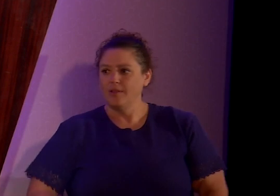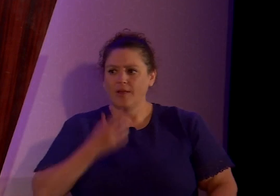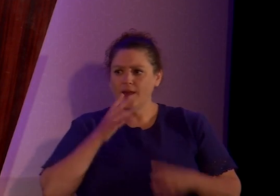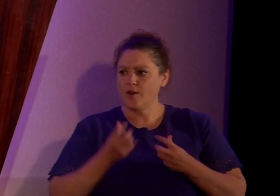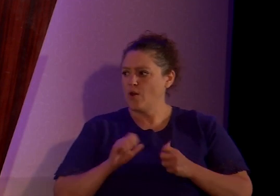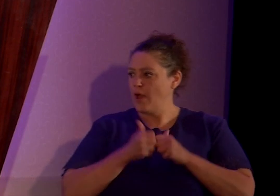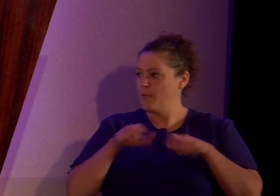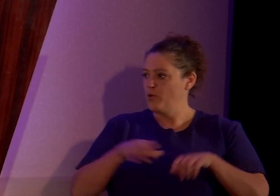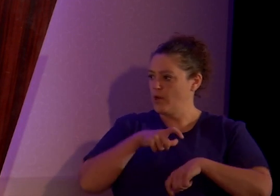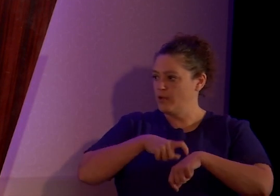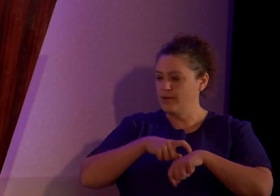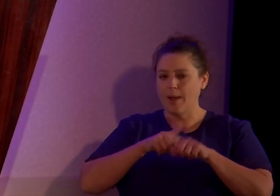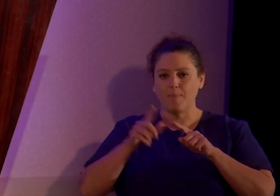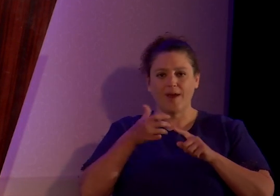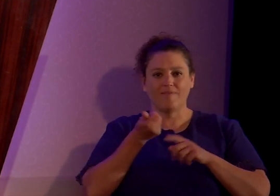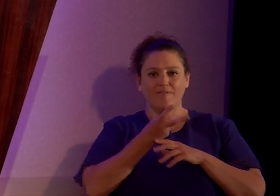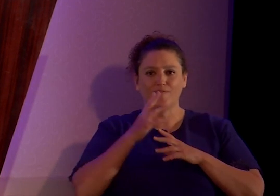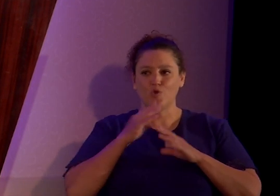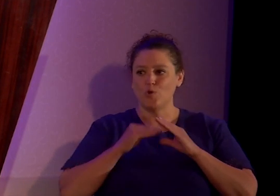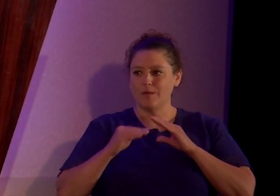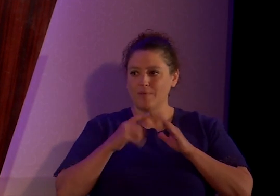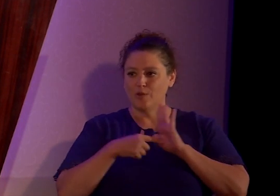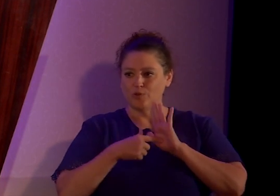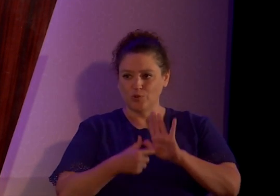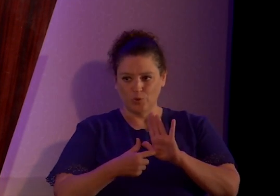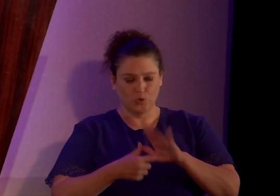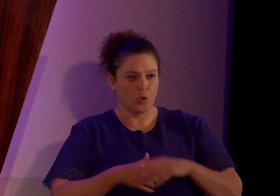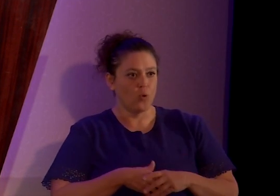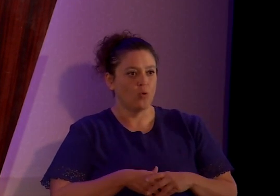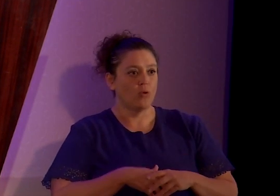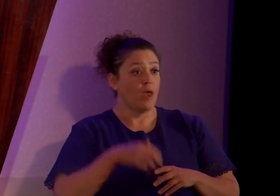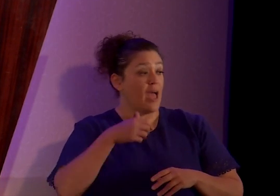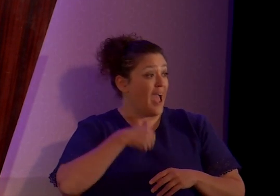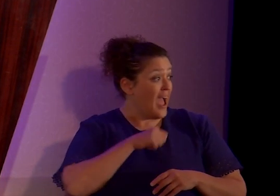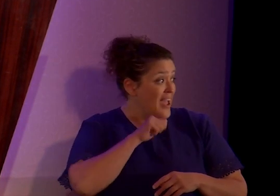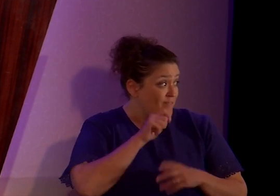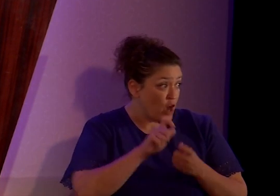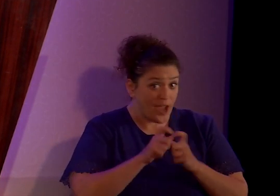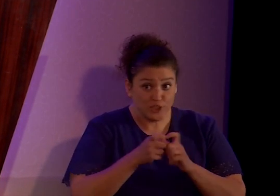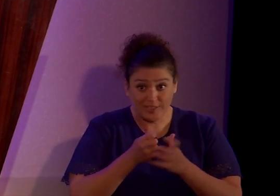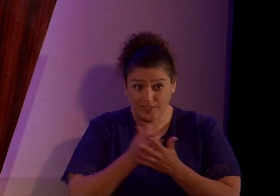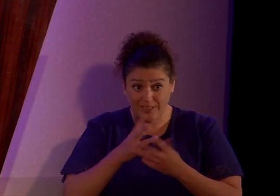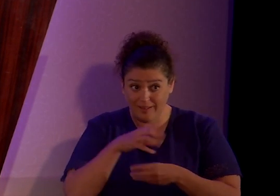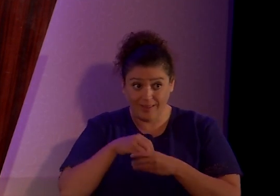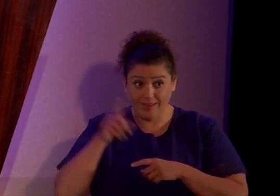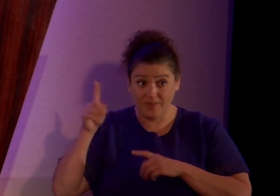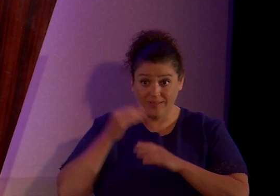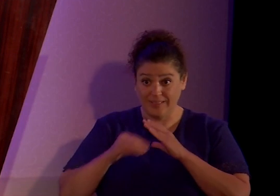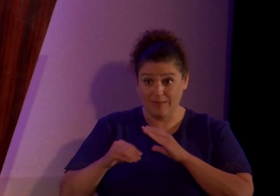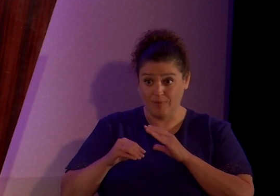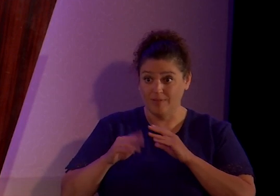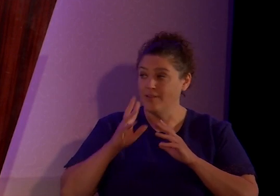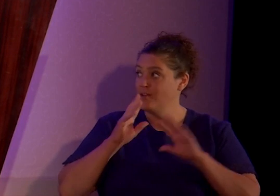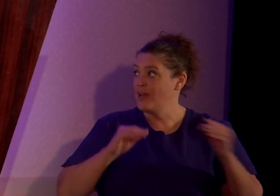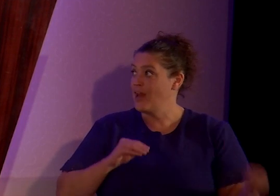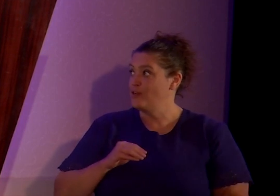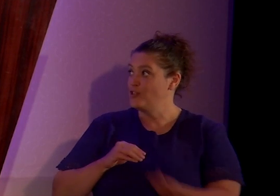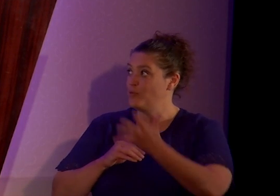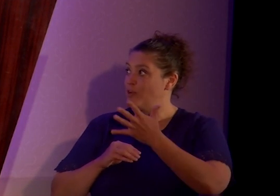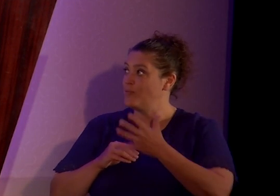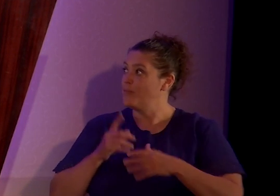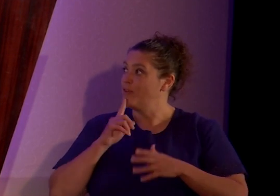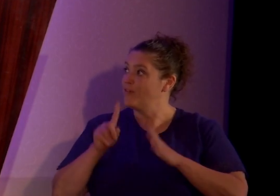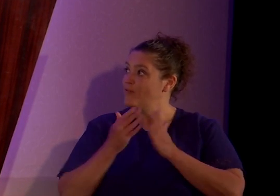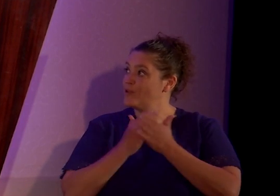have a few emails to show and I have not changed anything in these emails. And I'll just put them up there for a few